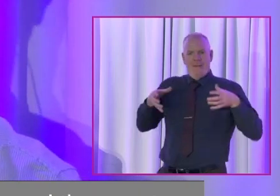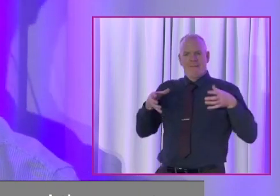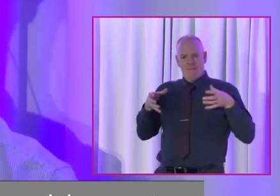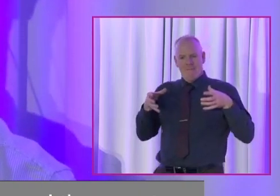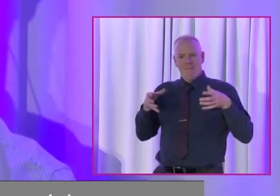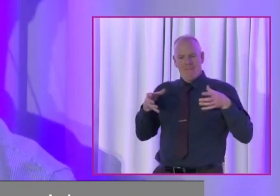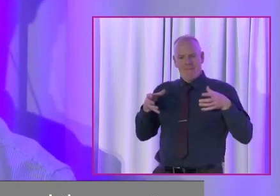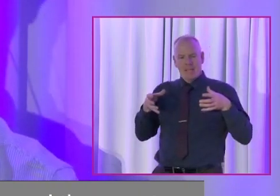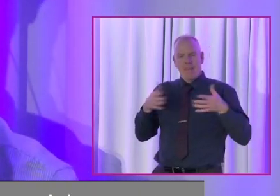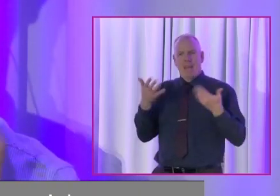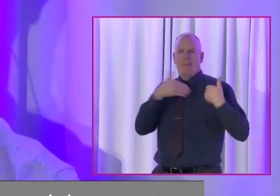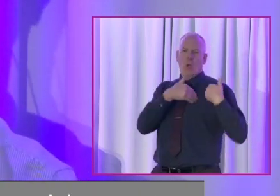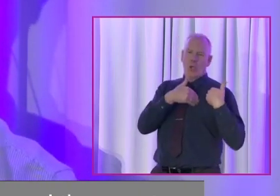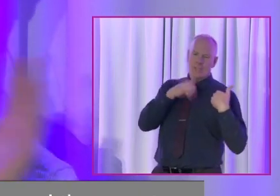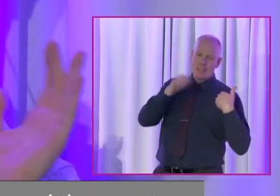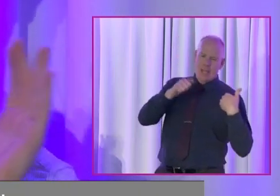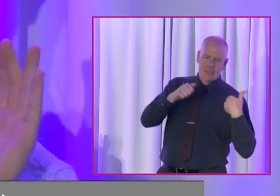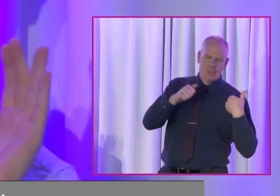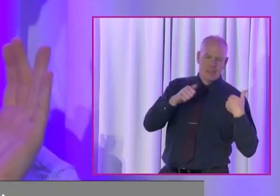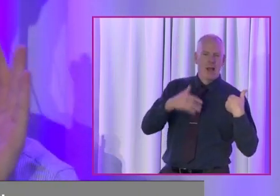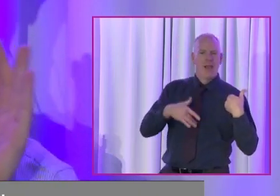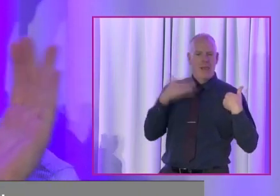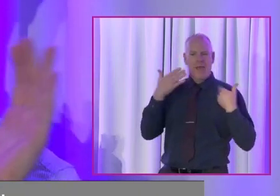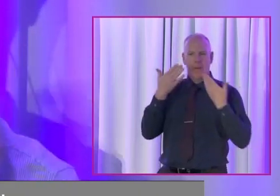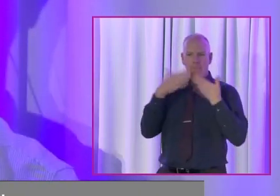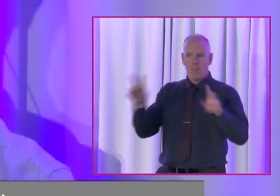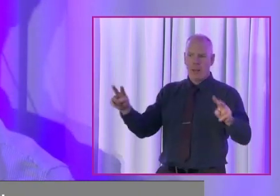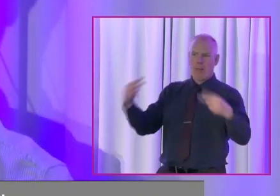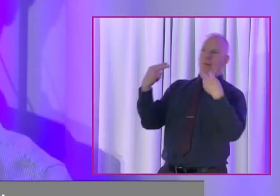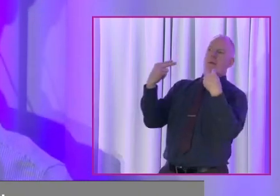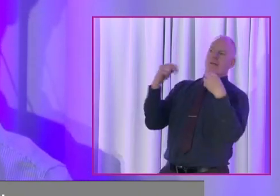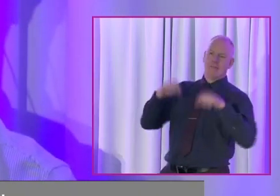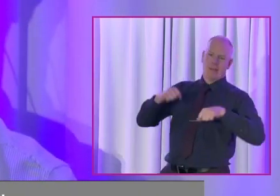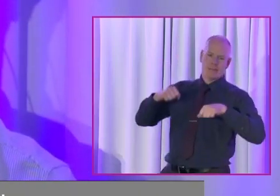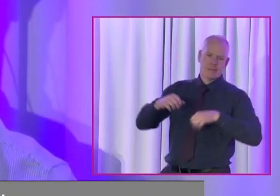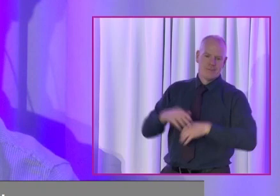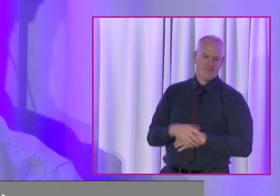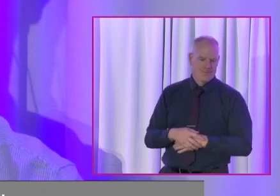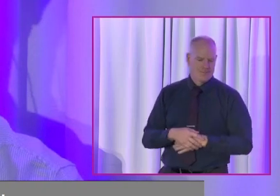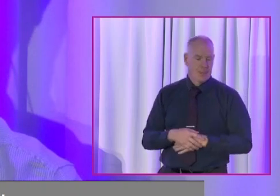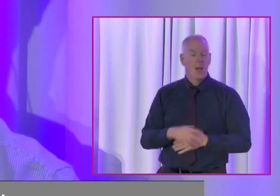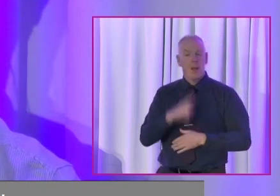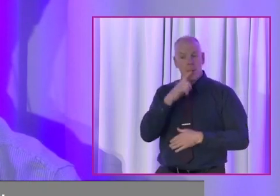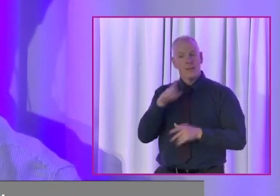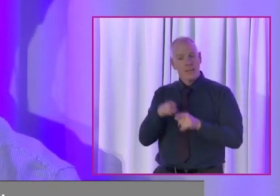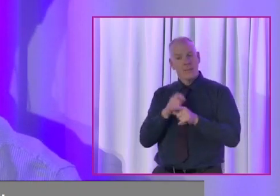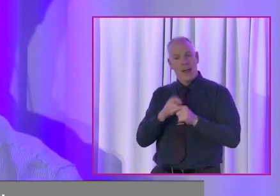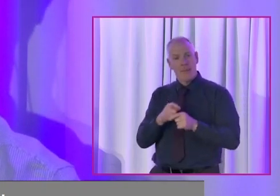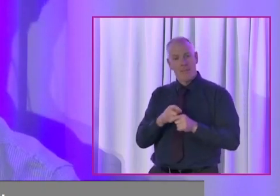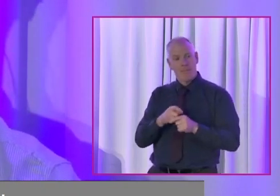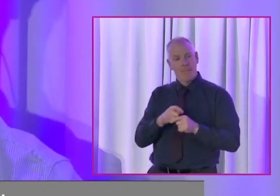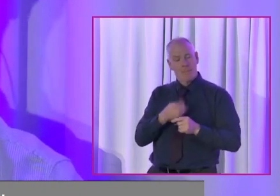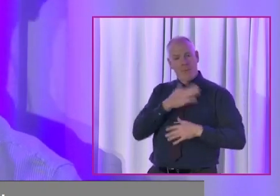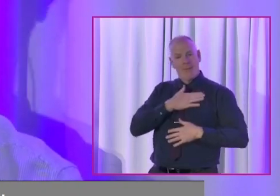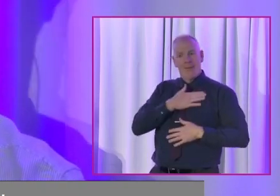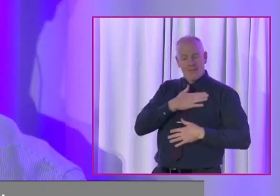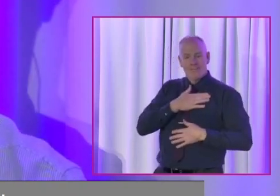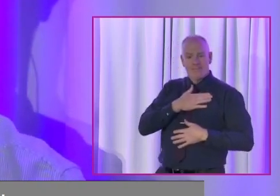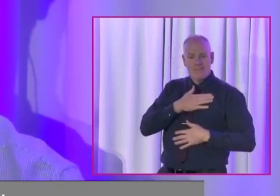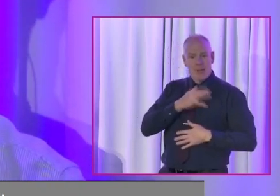a, I suppose a burden. As you always say, it is a burden in your life as in the public realm. But it's also something very lovely about that too. Because